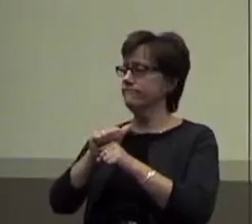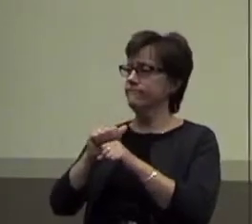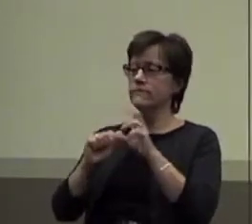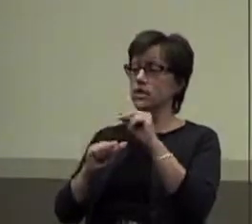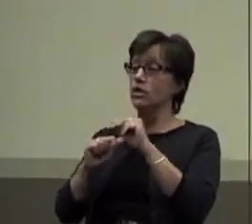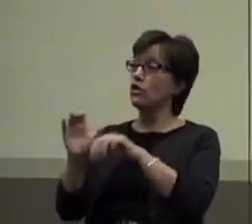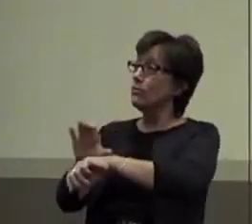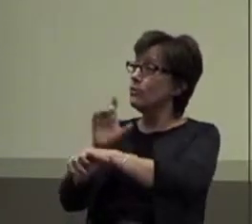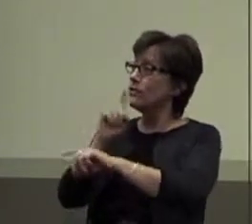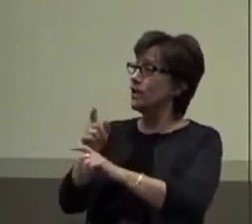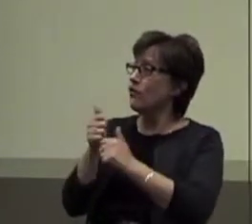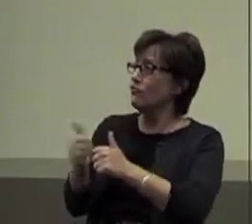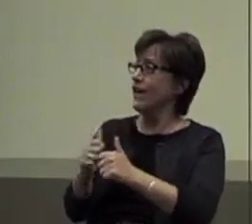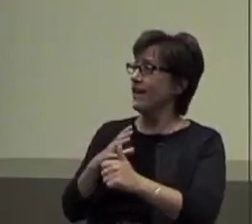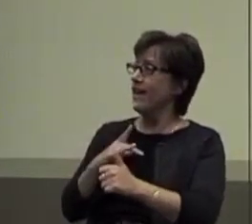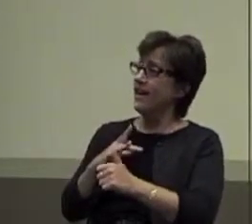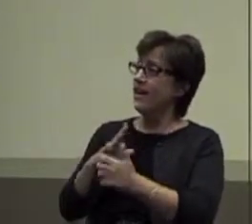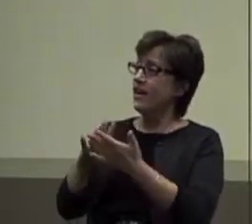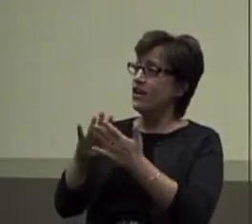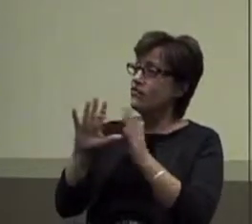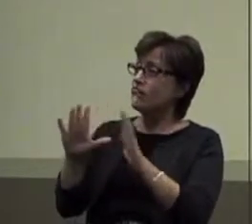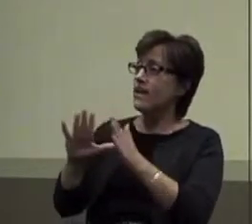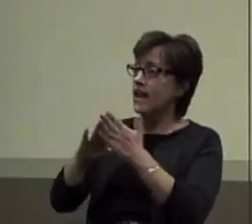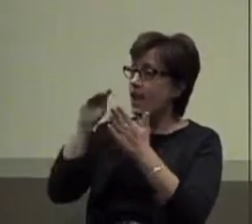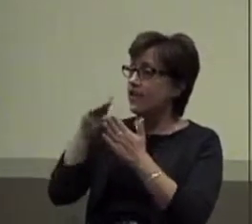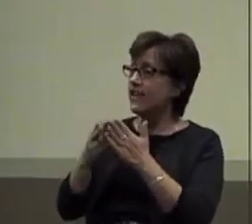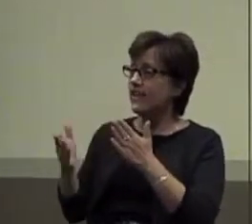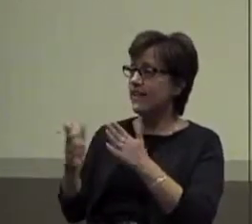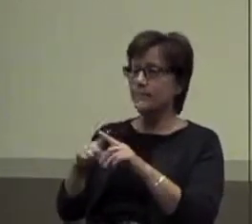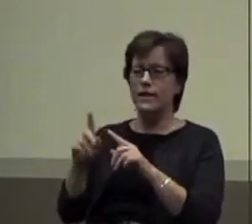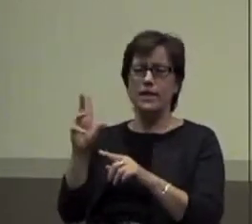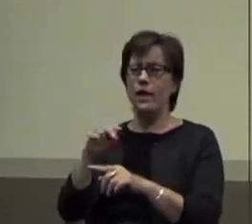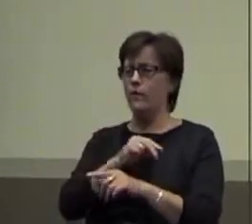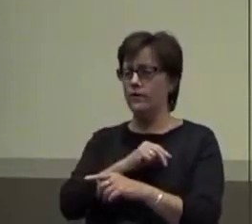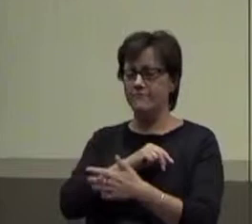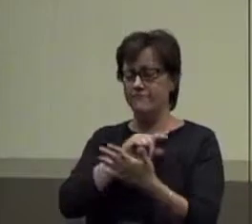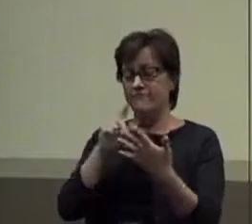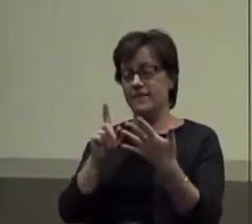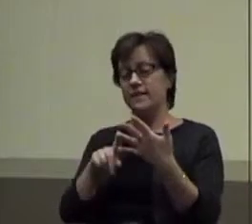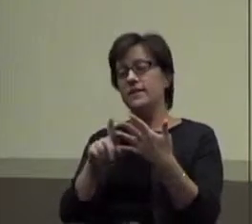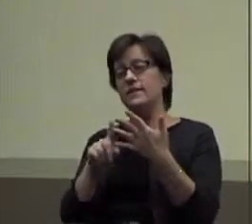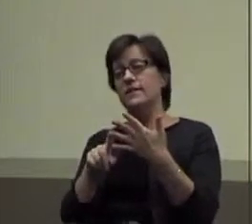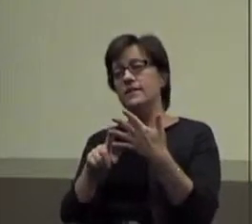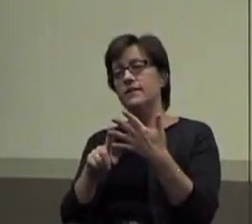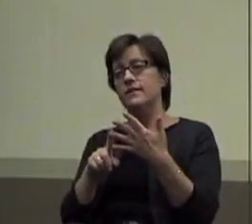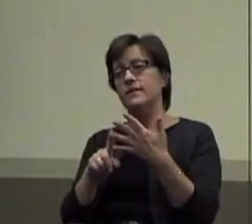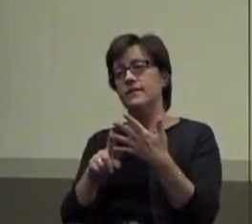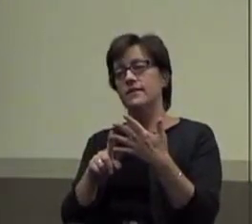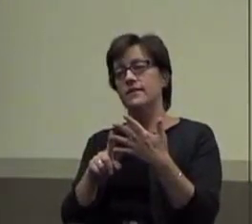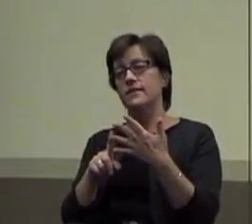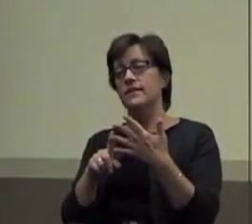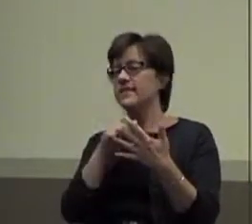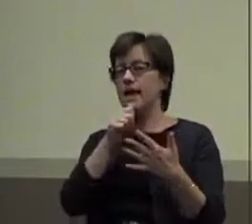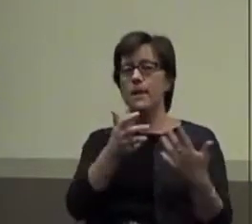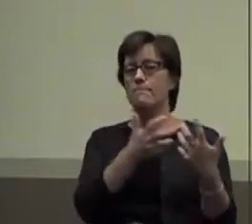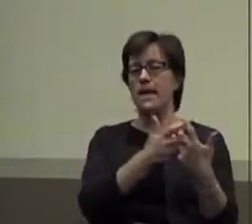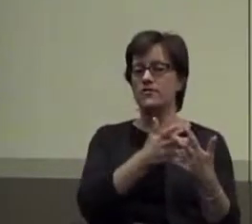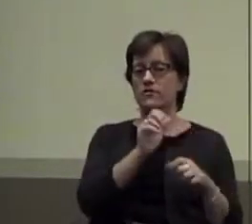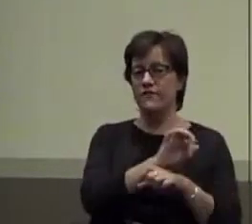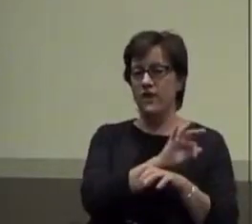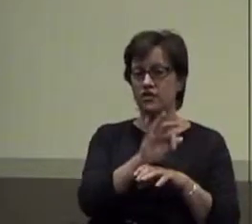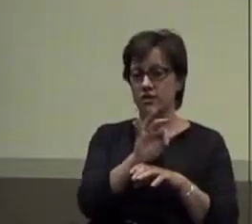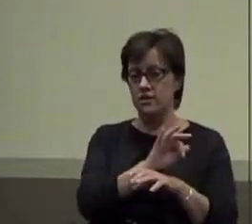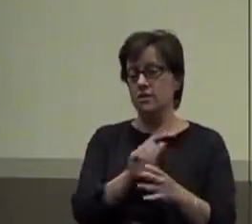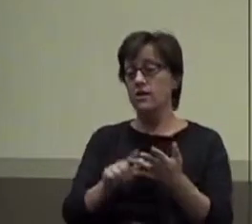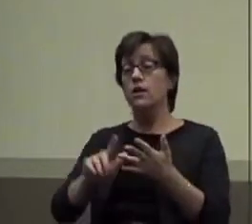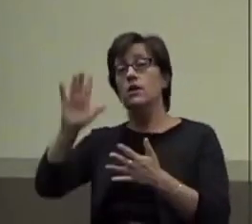But computers are great. You know, they're just a great learning thing. Right? No. Good. Doesn't match the function. Raise hand and ask teacher for